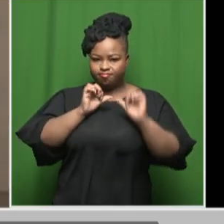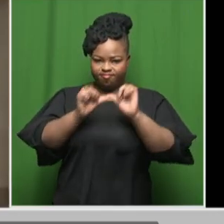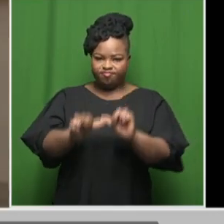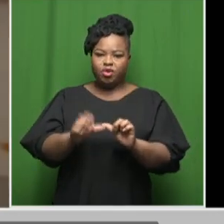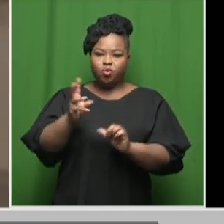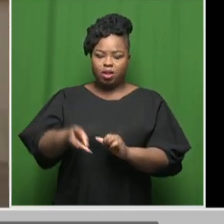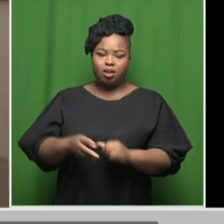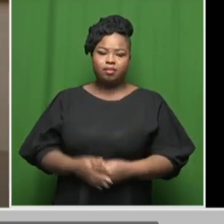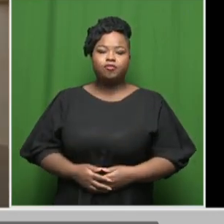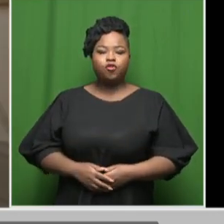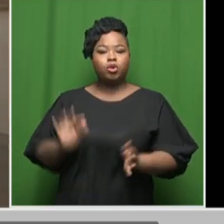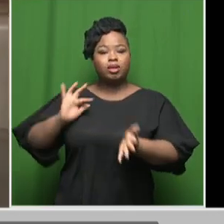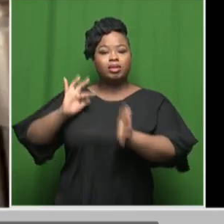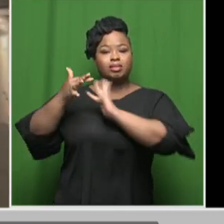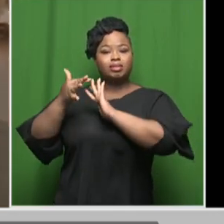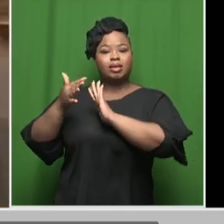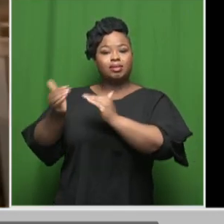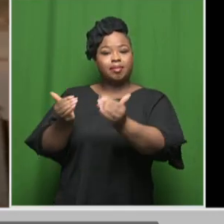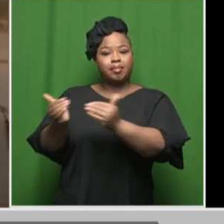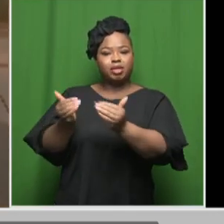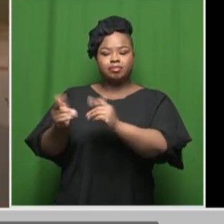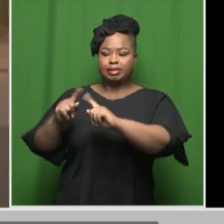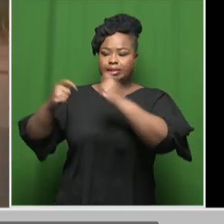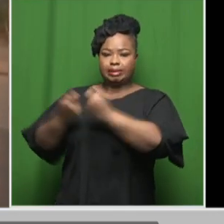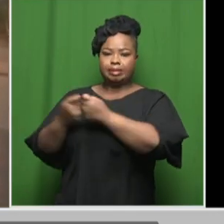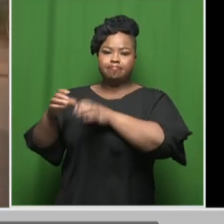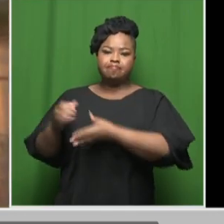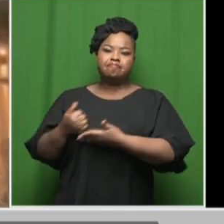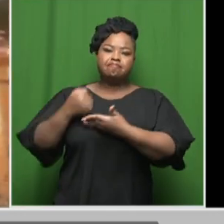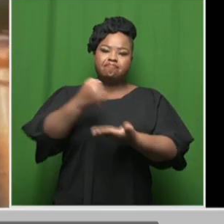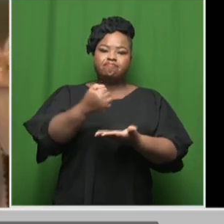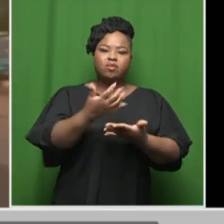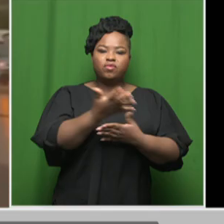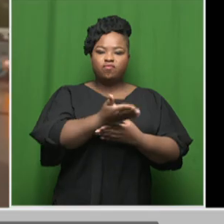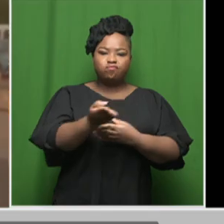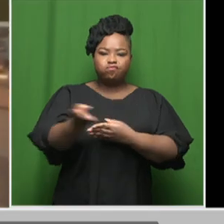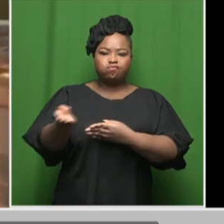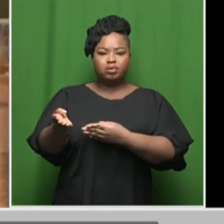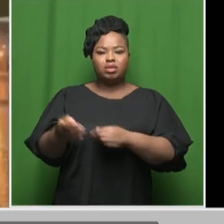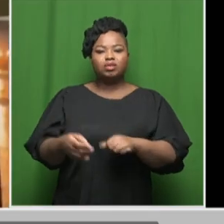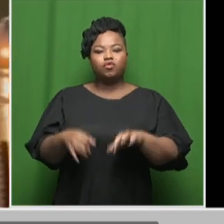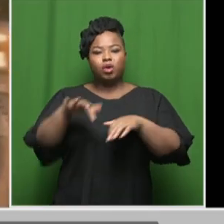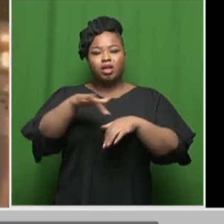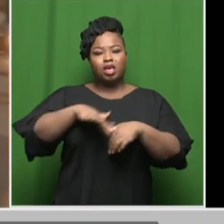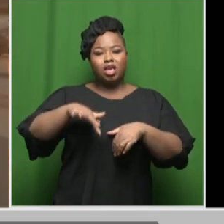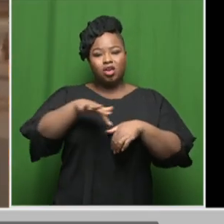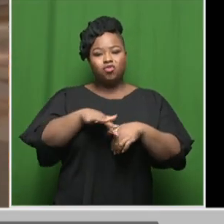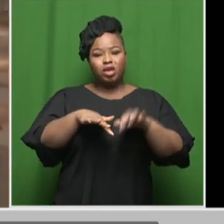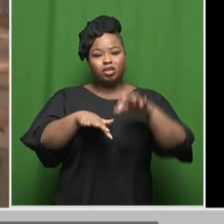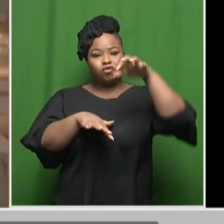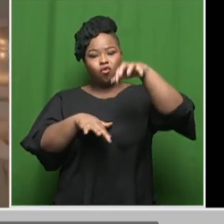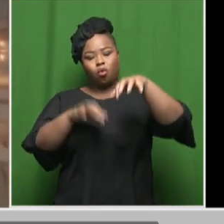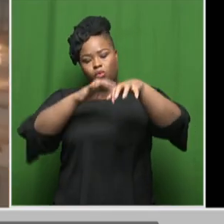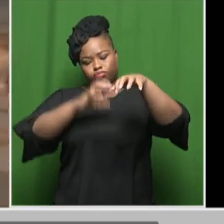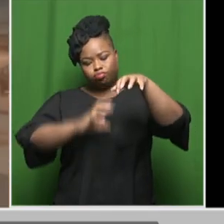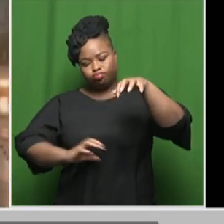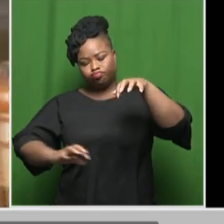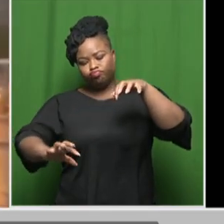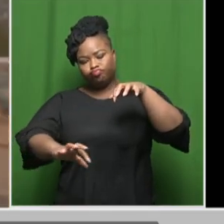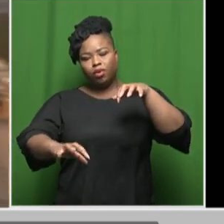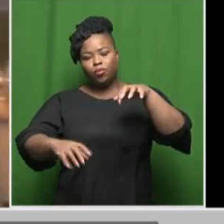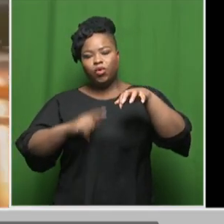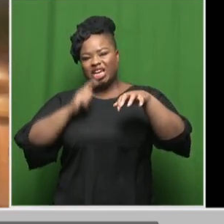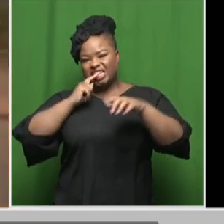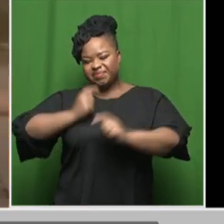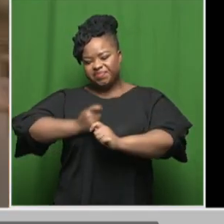our disaster management monitoring teams in most of our low-light areas, which will be our informal segment. We are